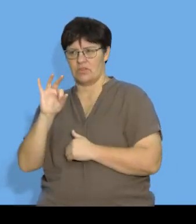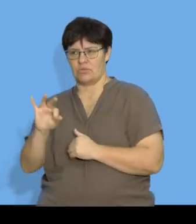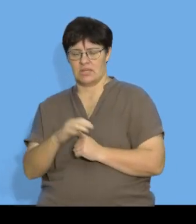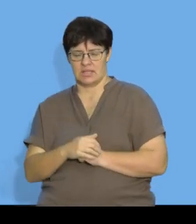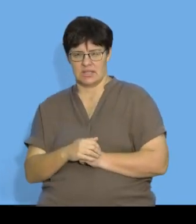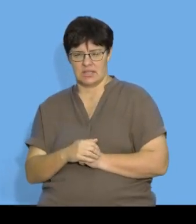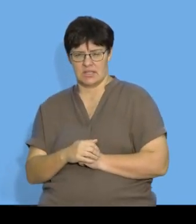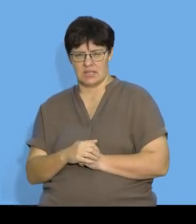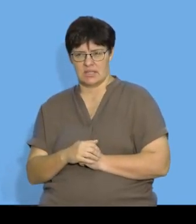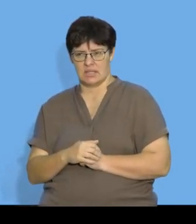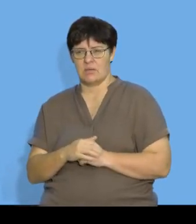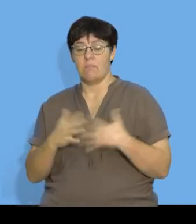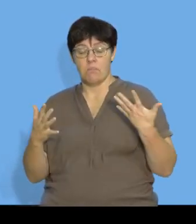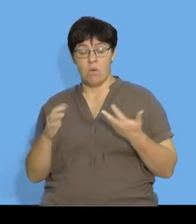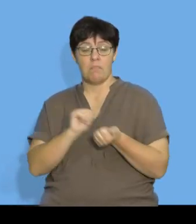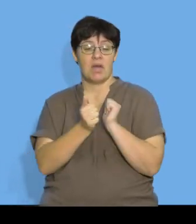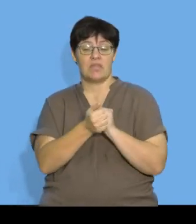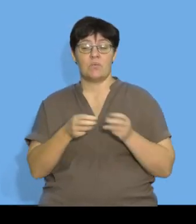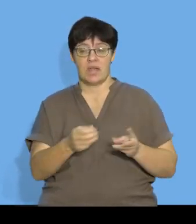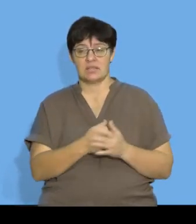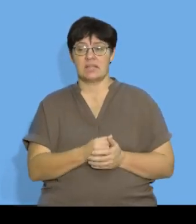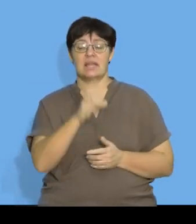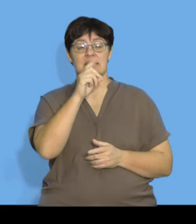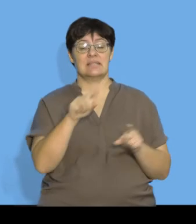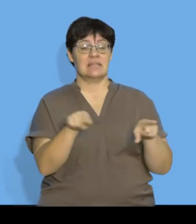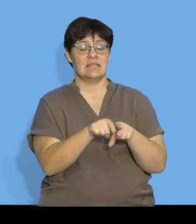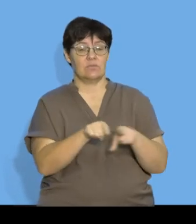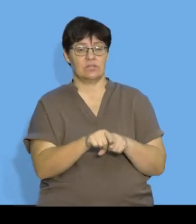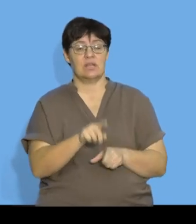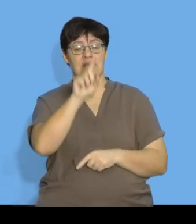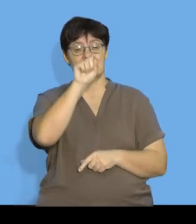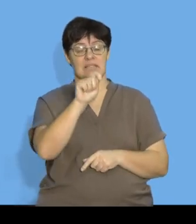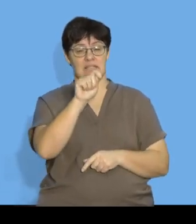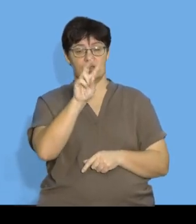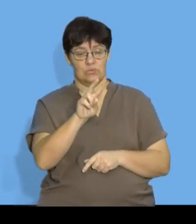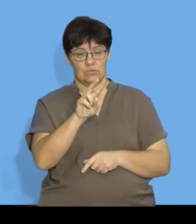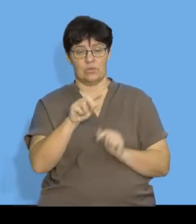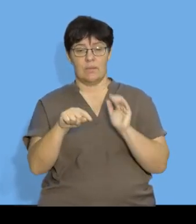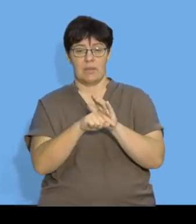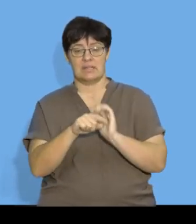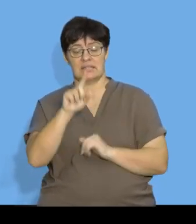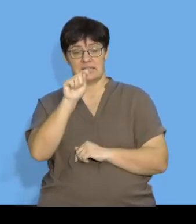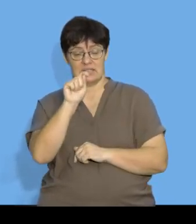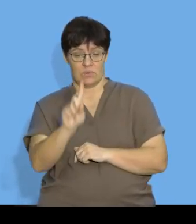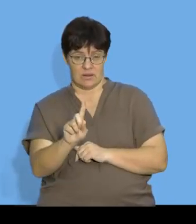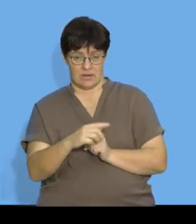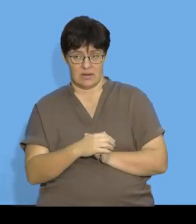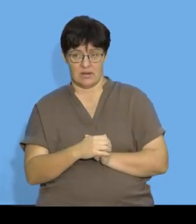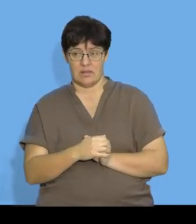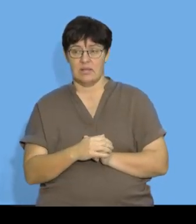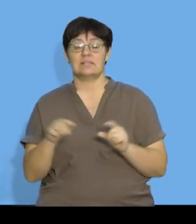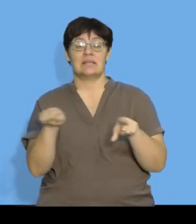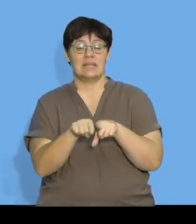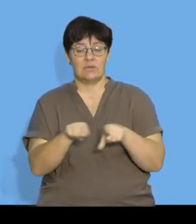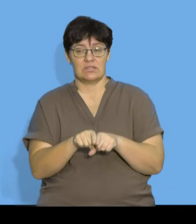more mathematical way I can say that d is equal to t2 minus t1 which is equal to negative